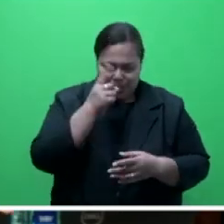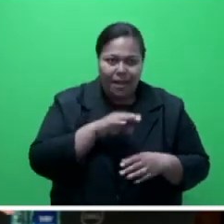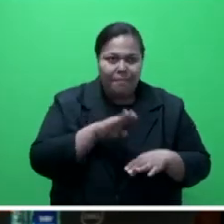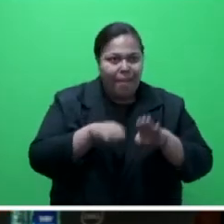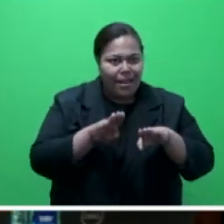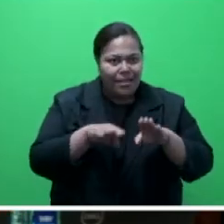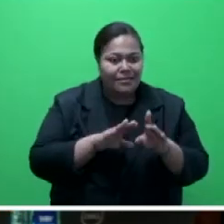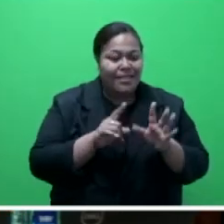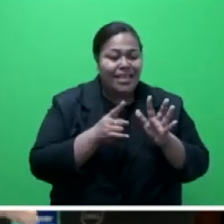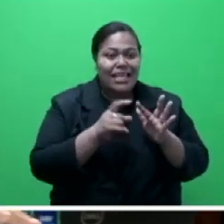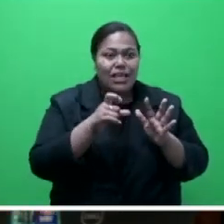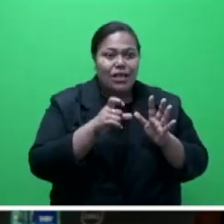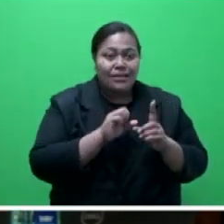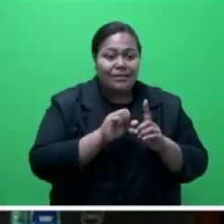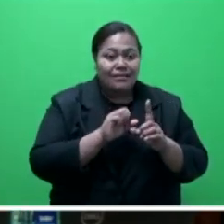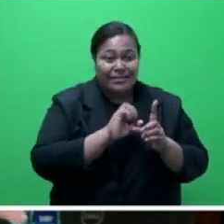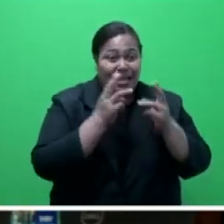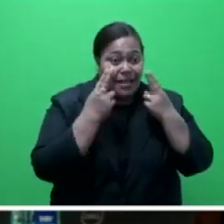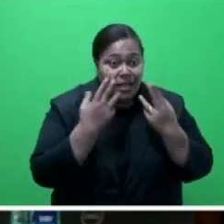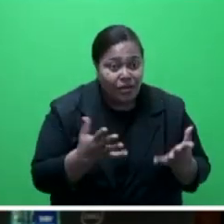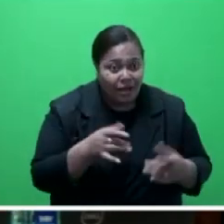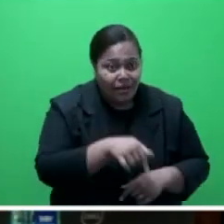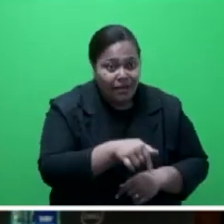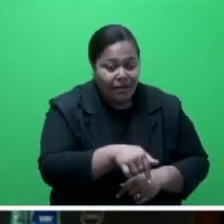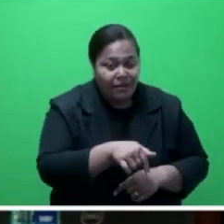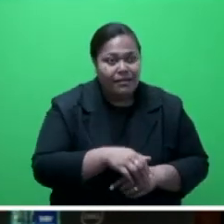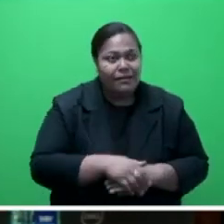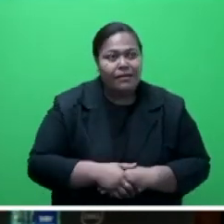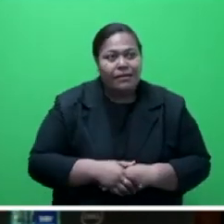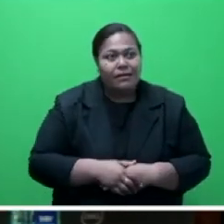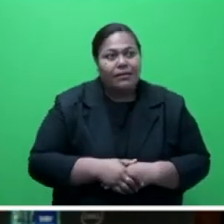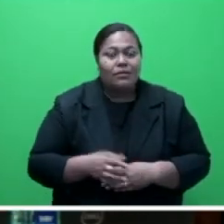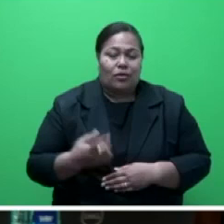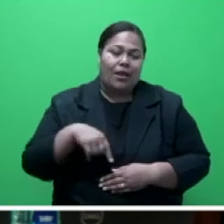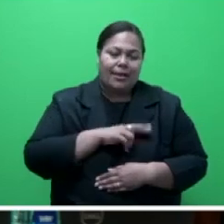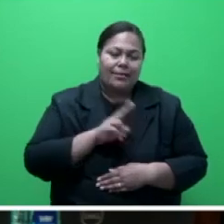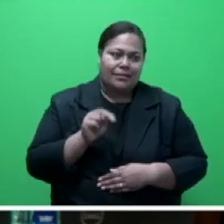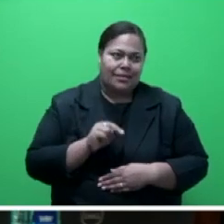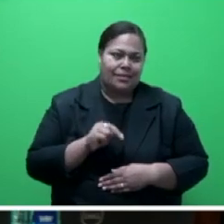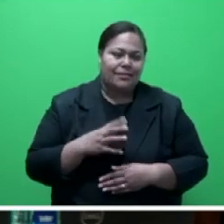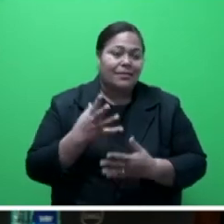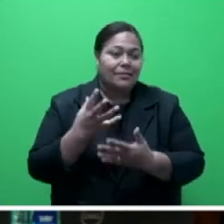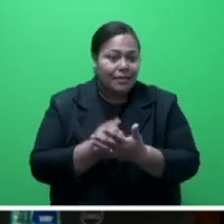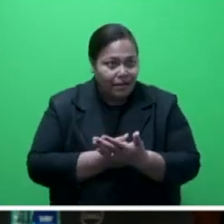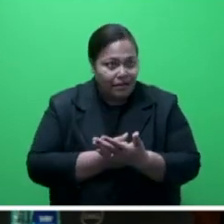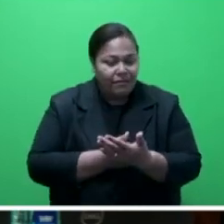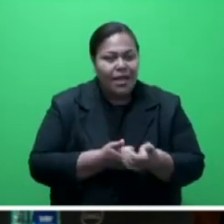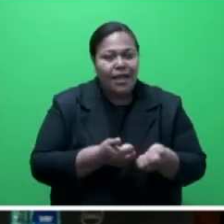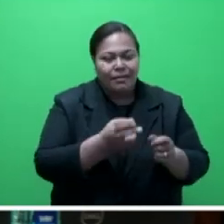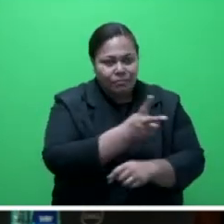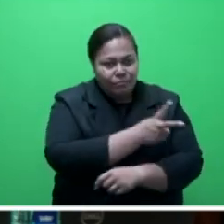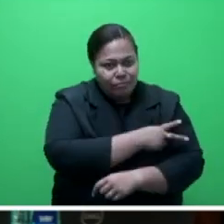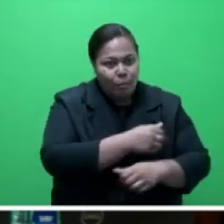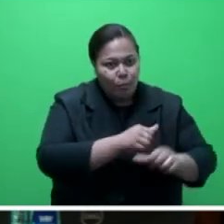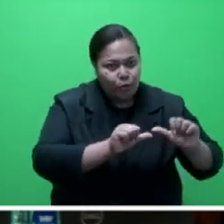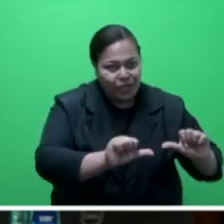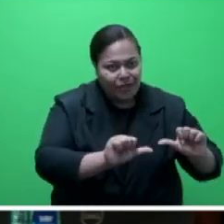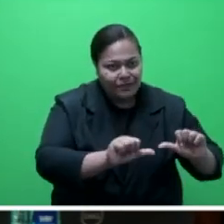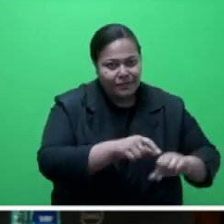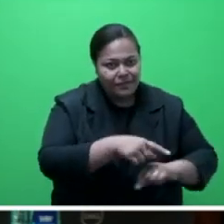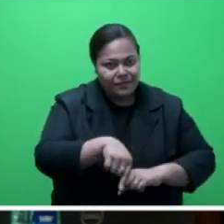existence is defined by the existence and safety and security of this ecosystem that we are part of.